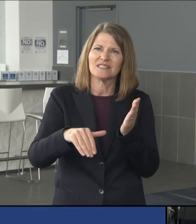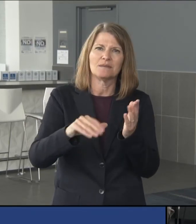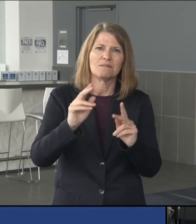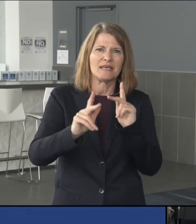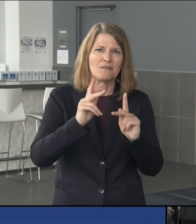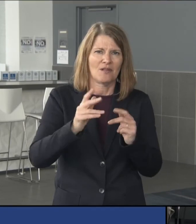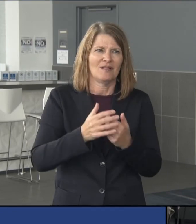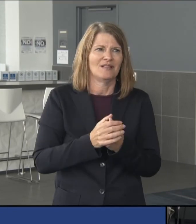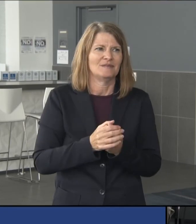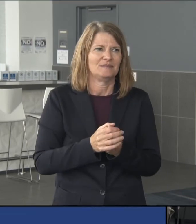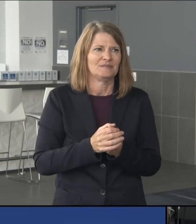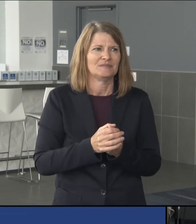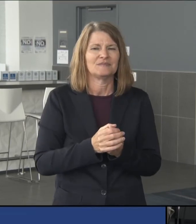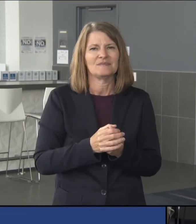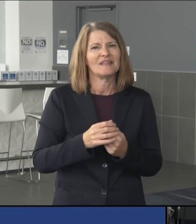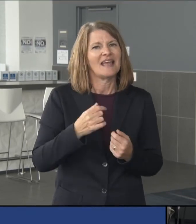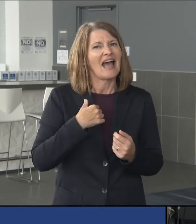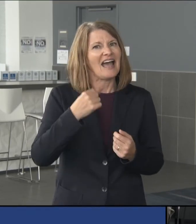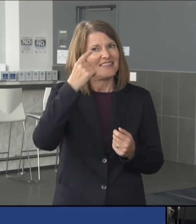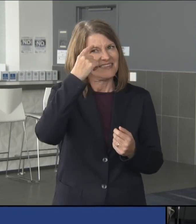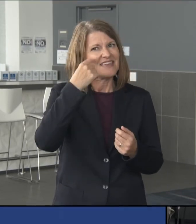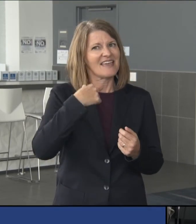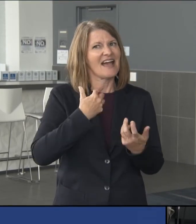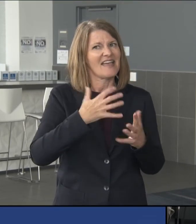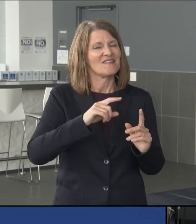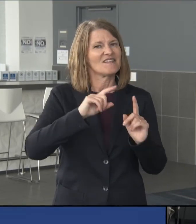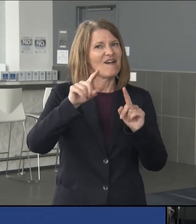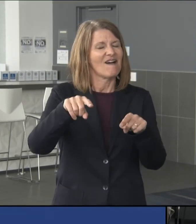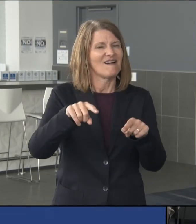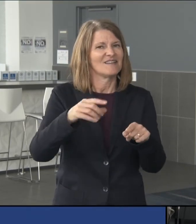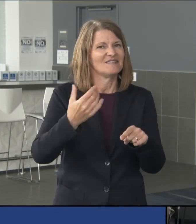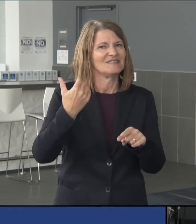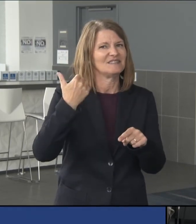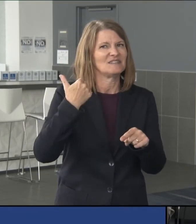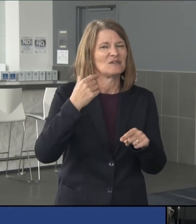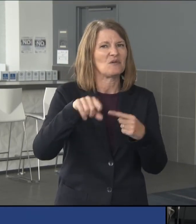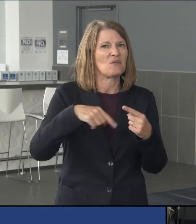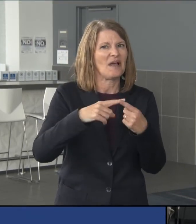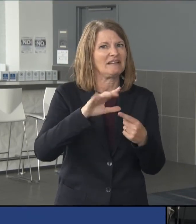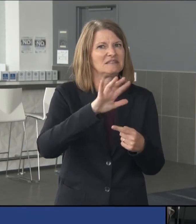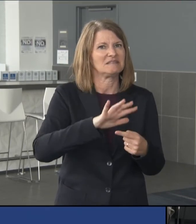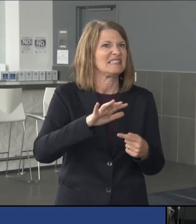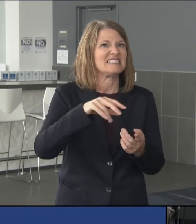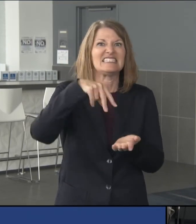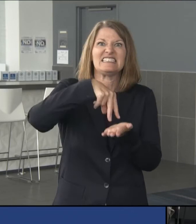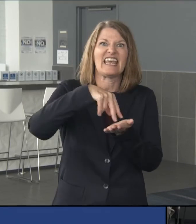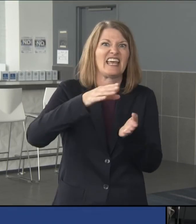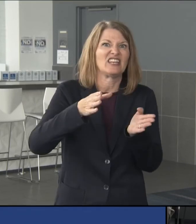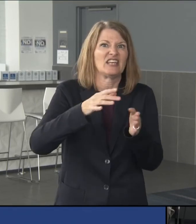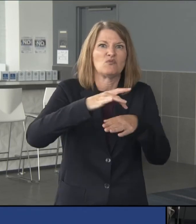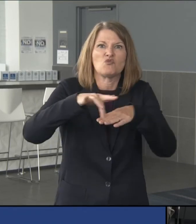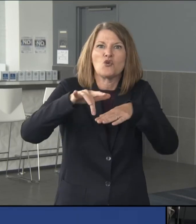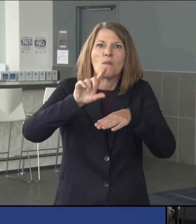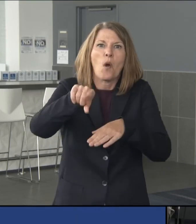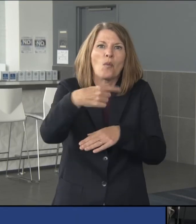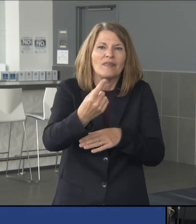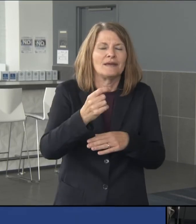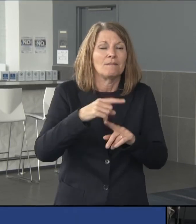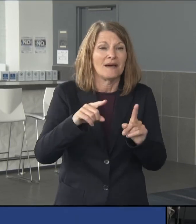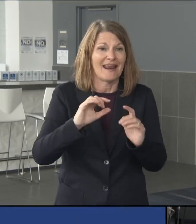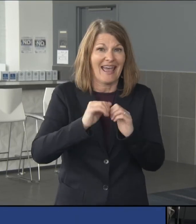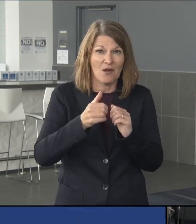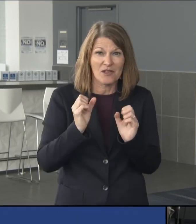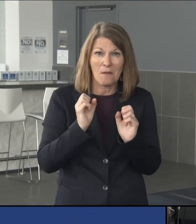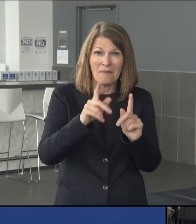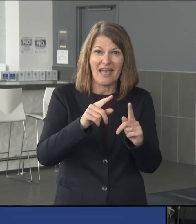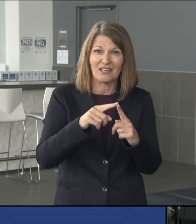120,000. I, I, I think I've been there to, yeah, it's been a hundred, standing room only. So that's, that's what we want to get back to. And how we get back